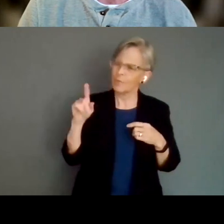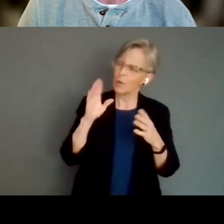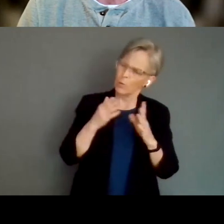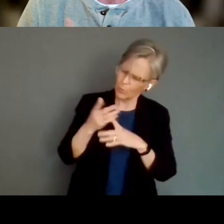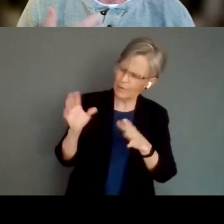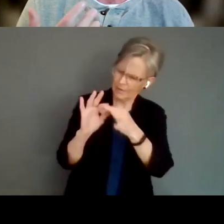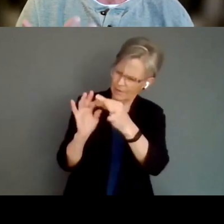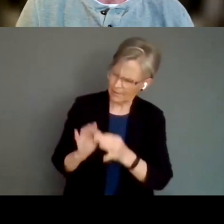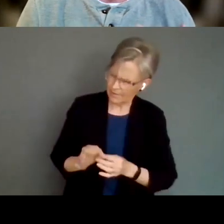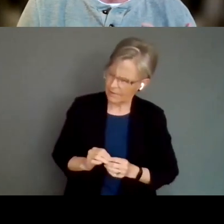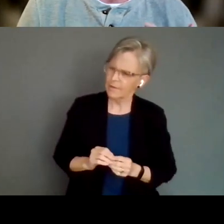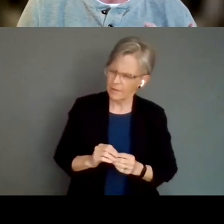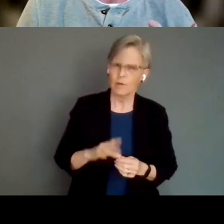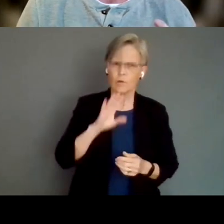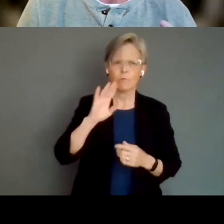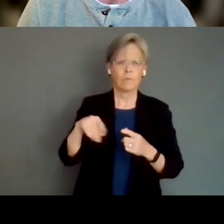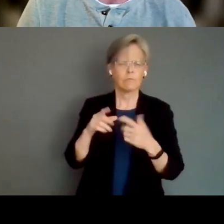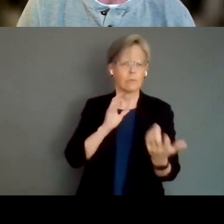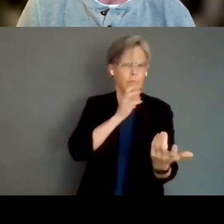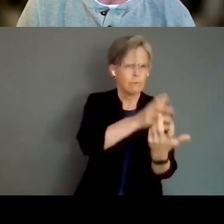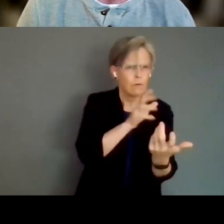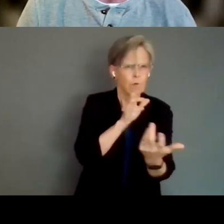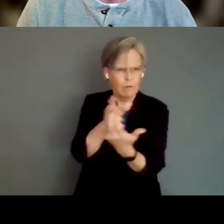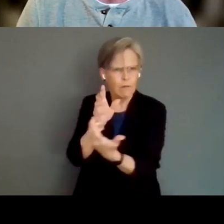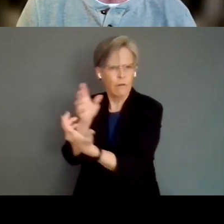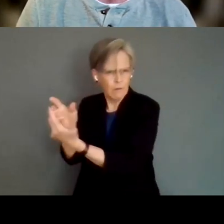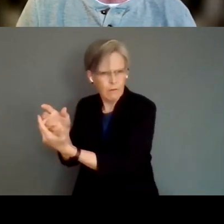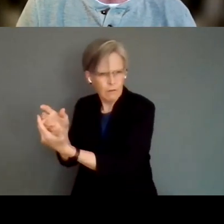through this, the accommodation part of it.